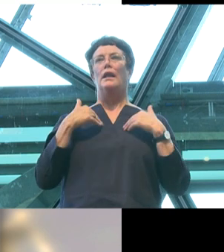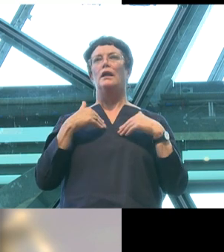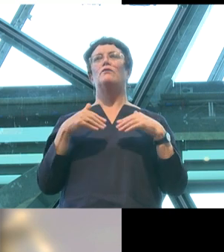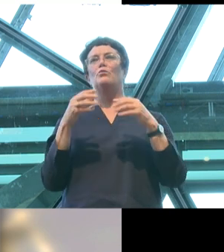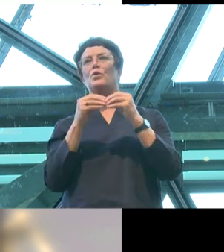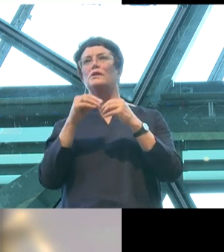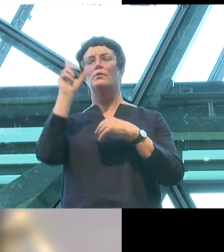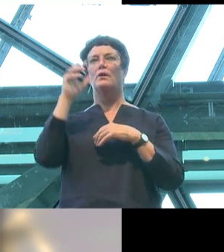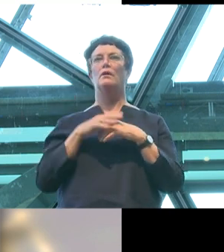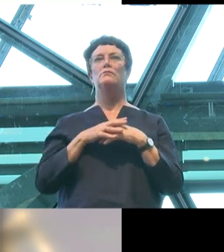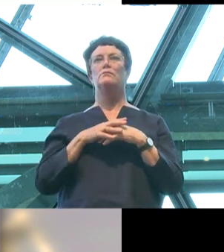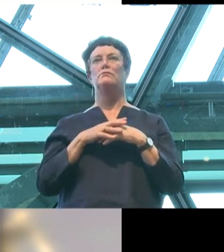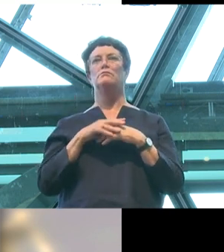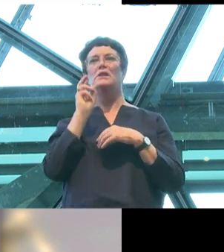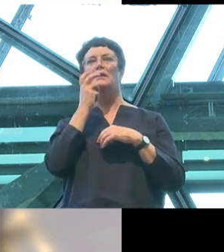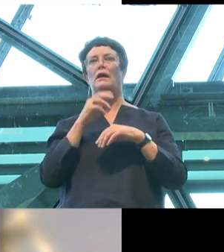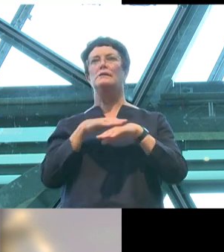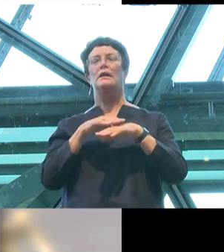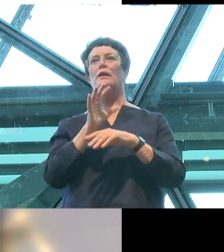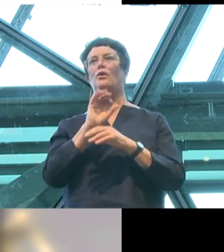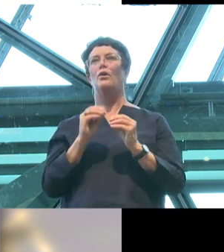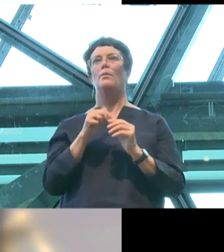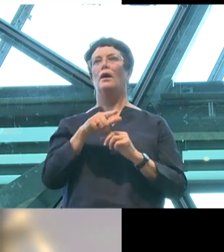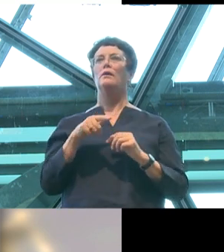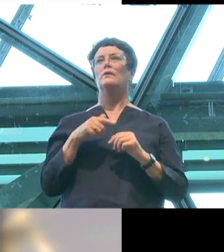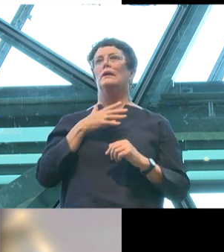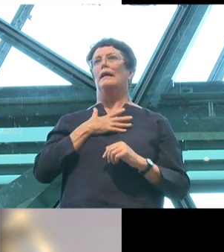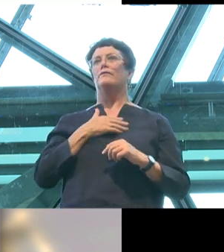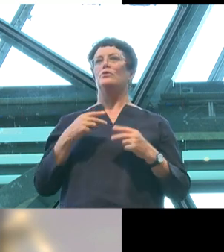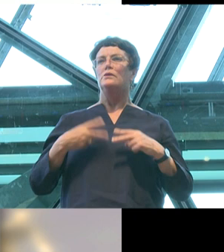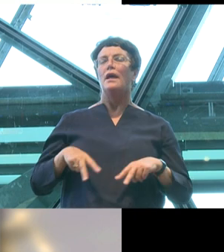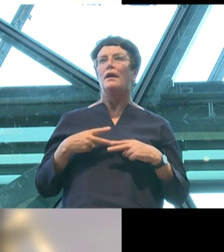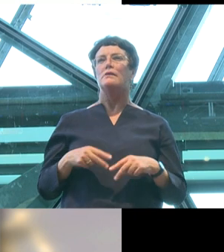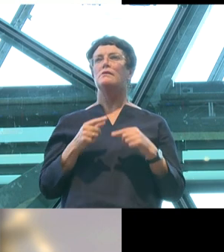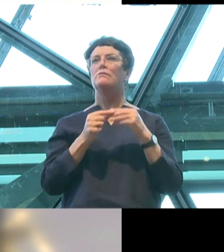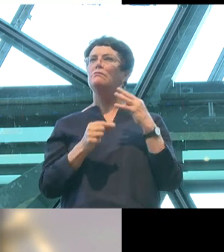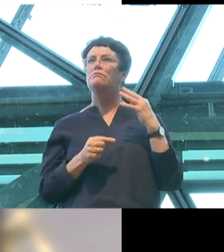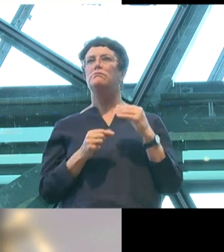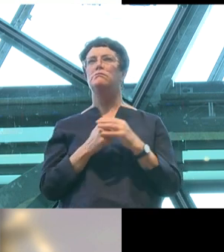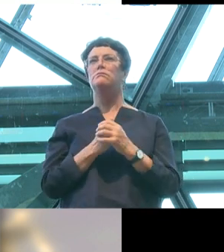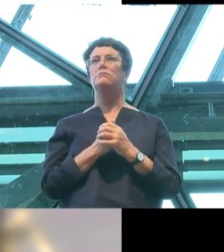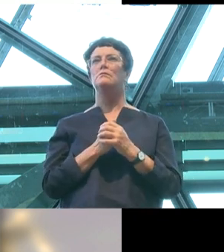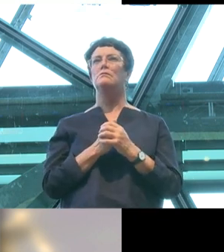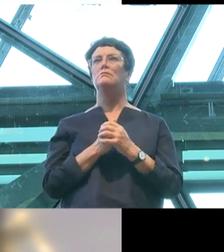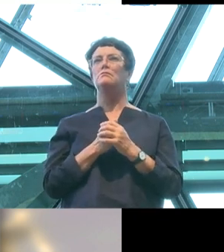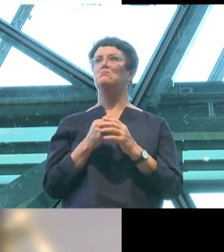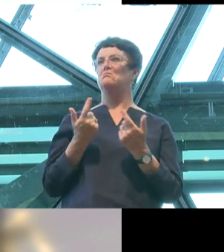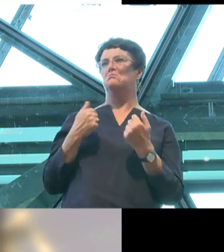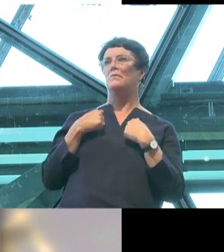sassy little dude who loved to dance and worship at the altars of Lady Gaga and Beyonce. Could have easily been friends, I think.